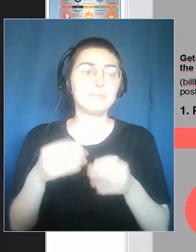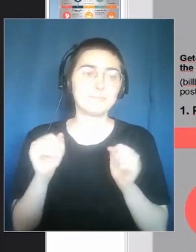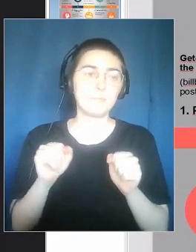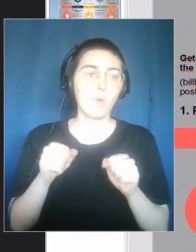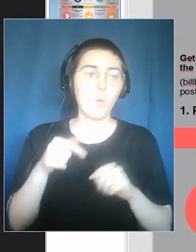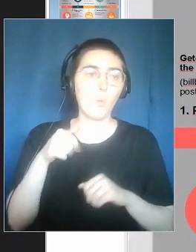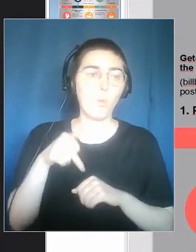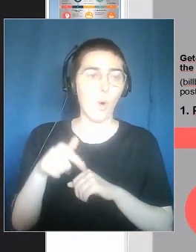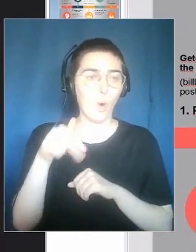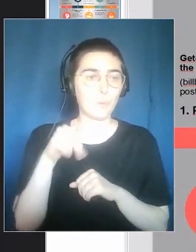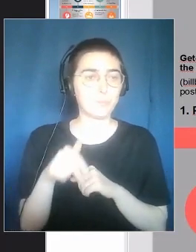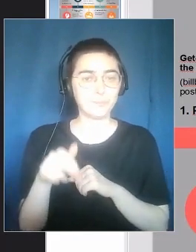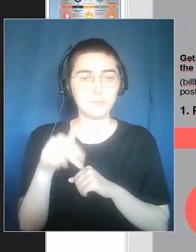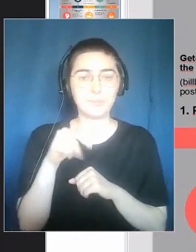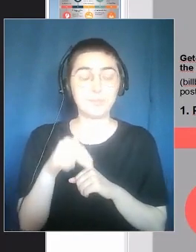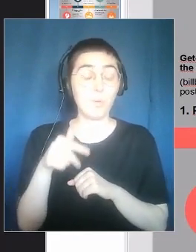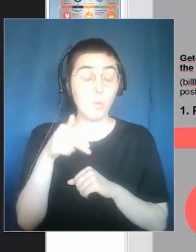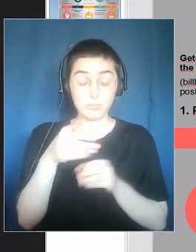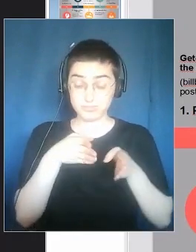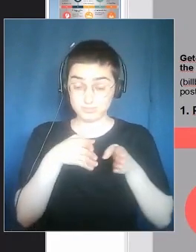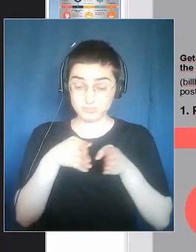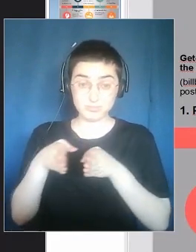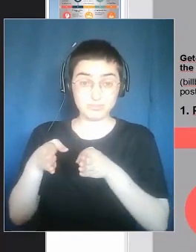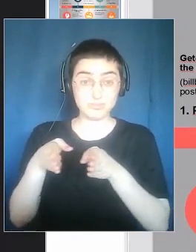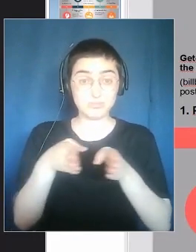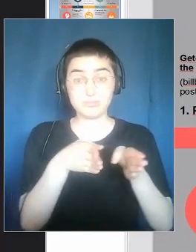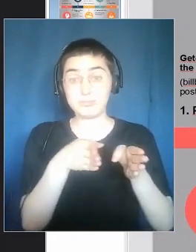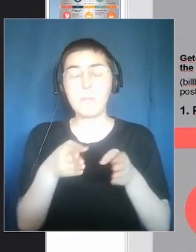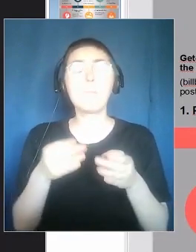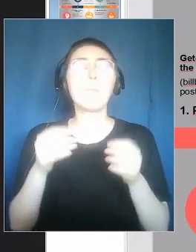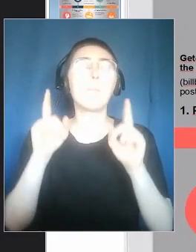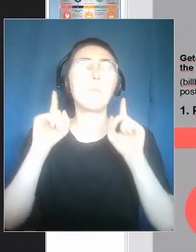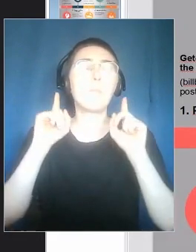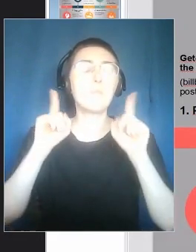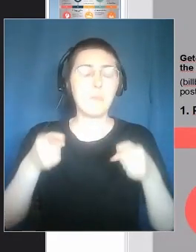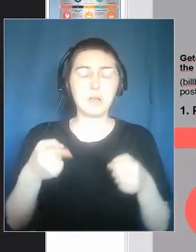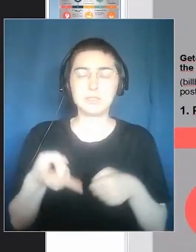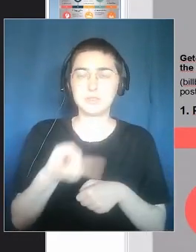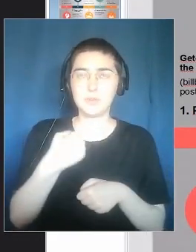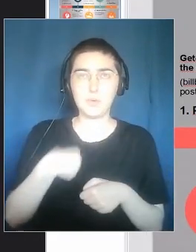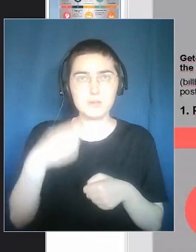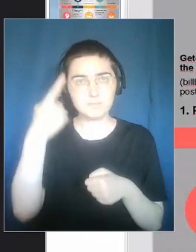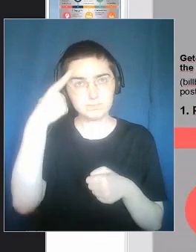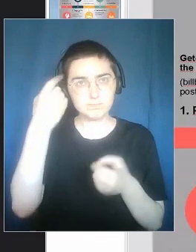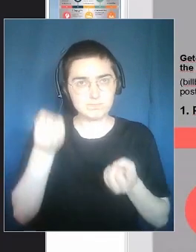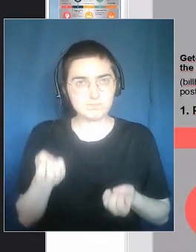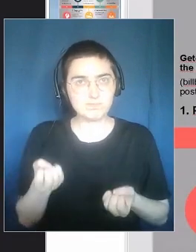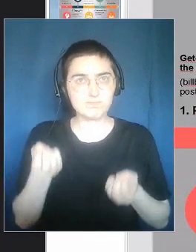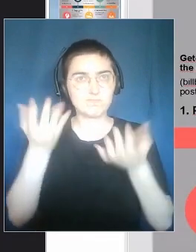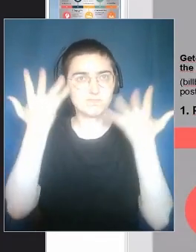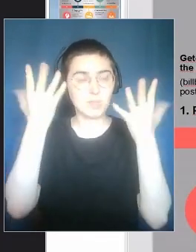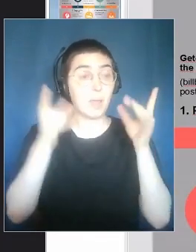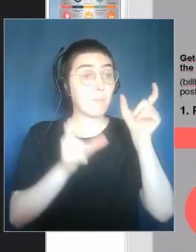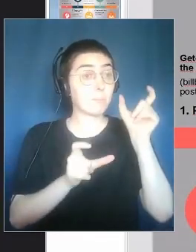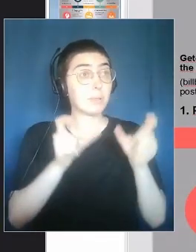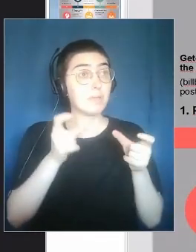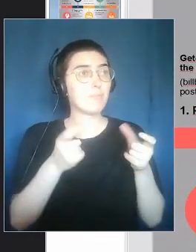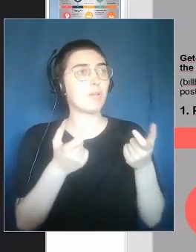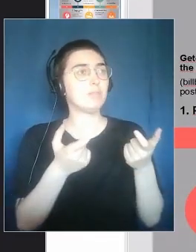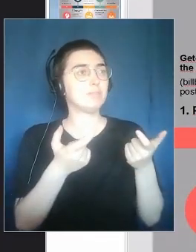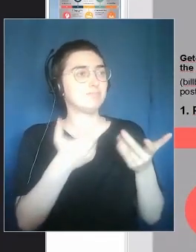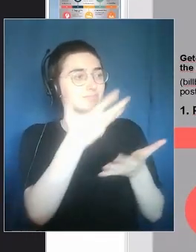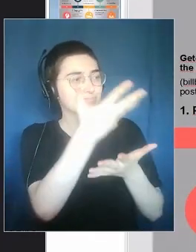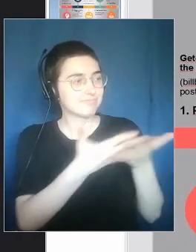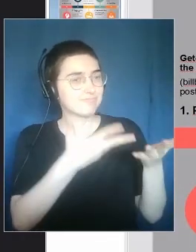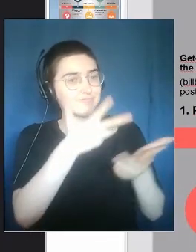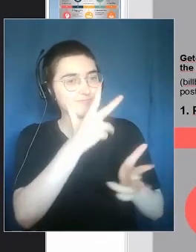stage. Sometimes the road map is not something trivial. We don't